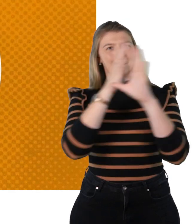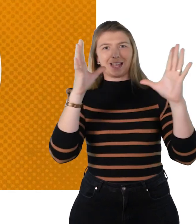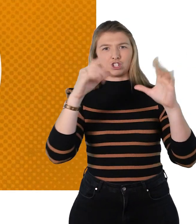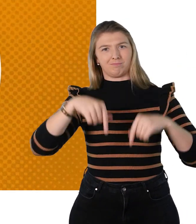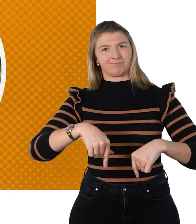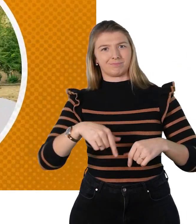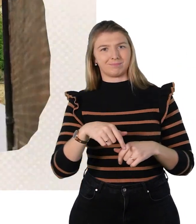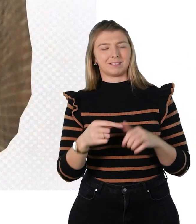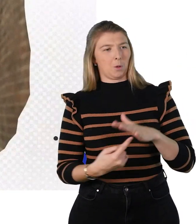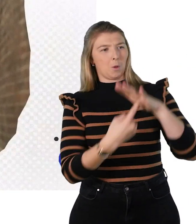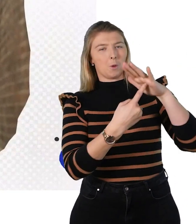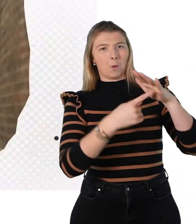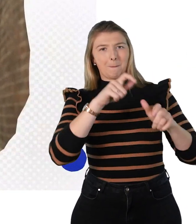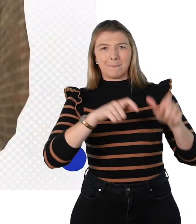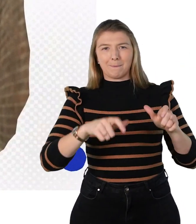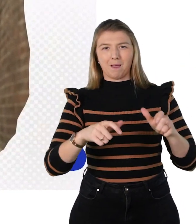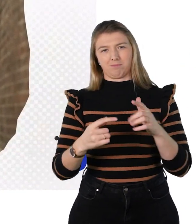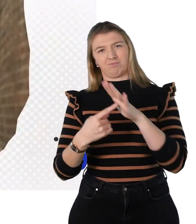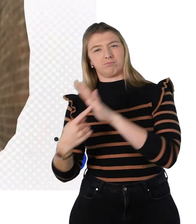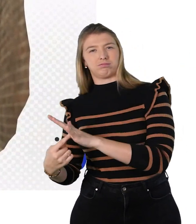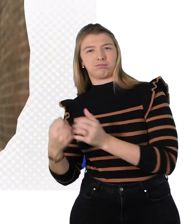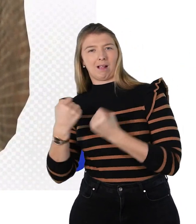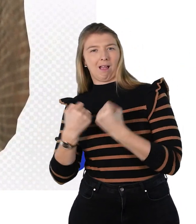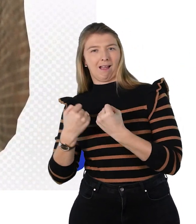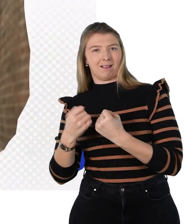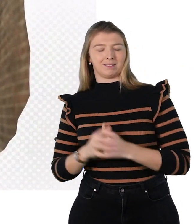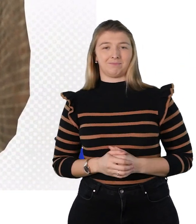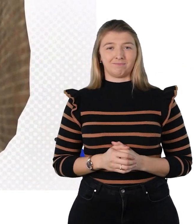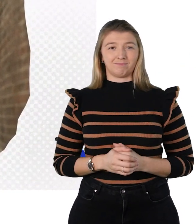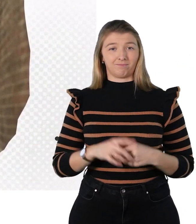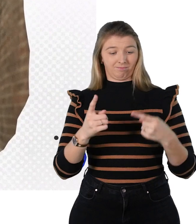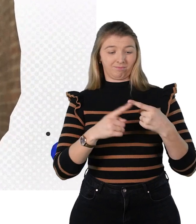Imagine if we lived in a place that prioritised people over cars,